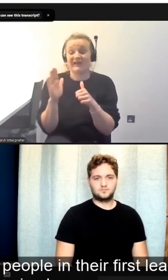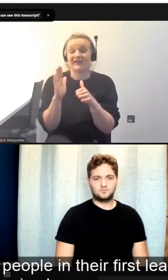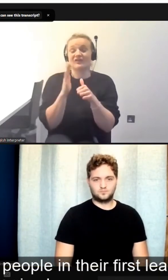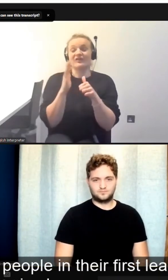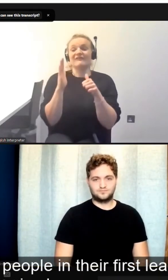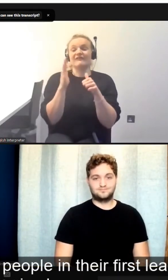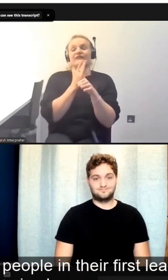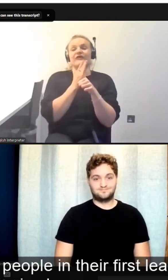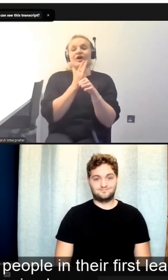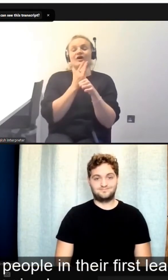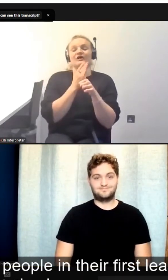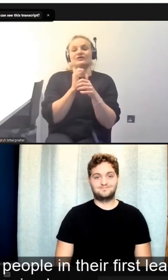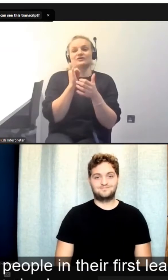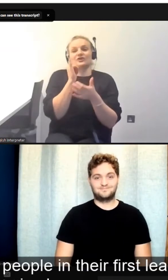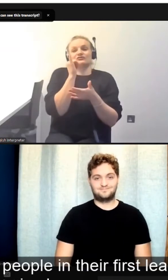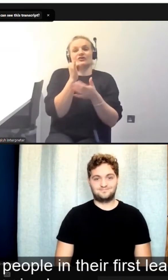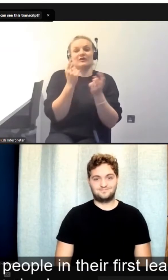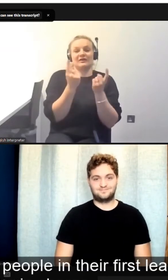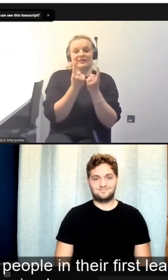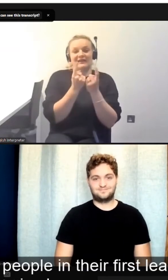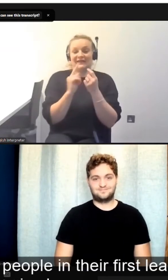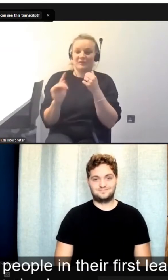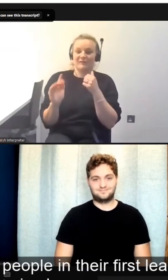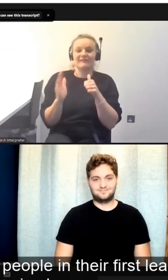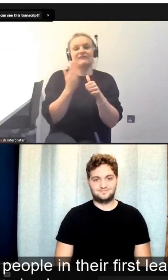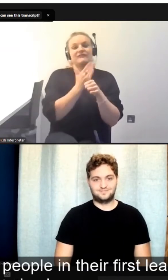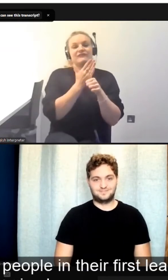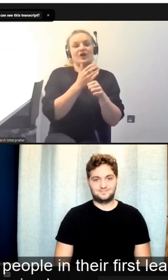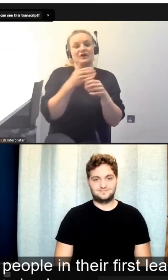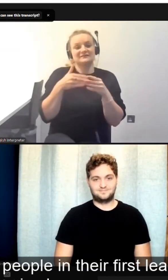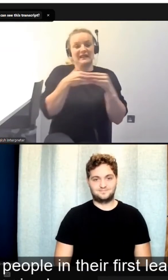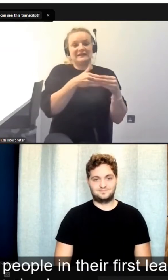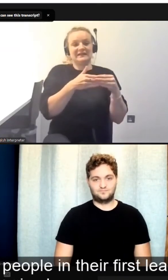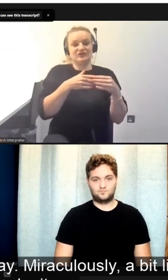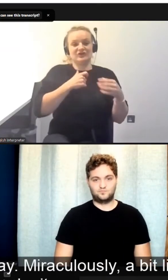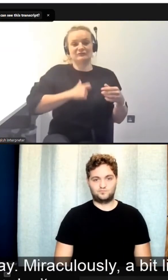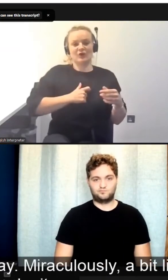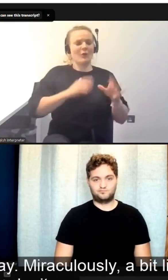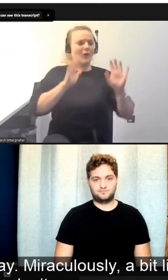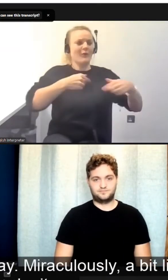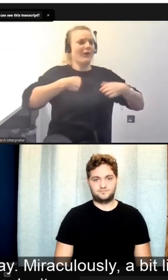sin, especially people in their first leadership role, they think they're in charge.